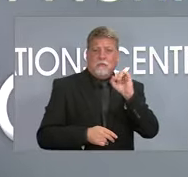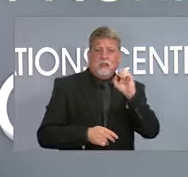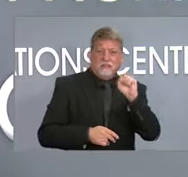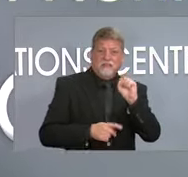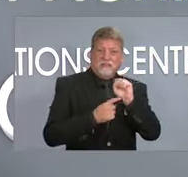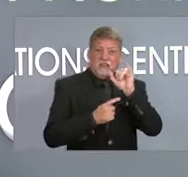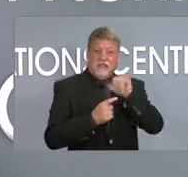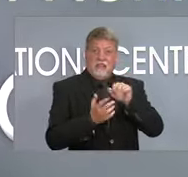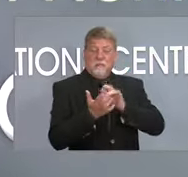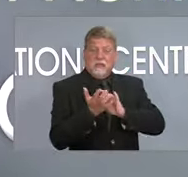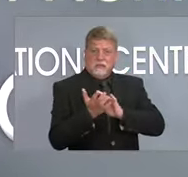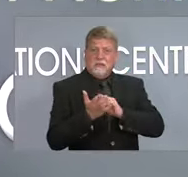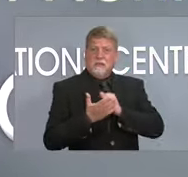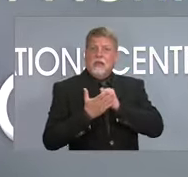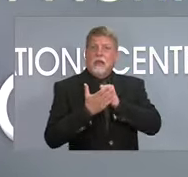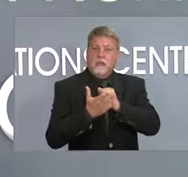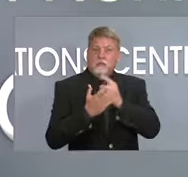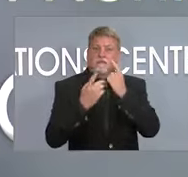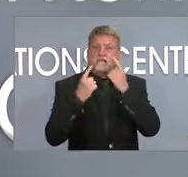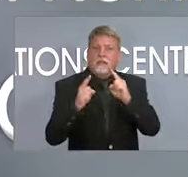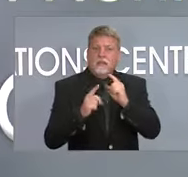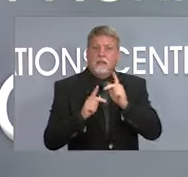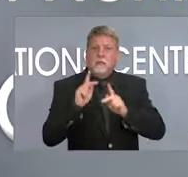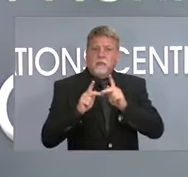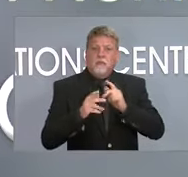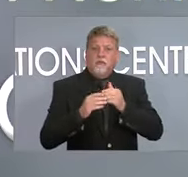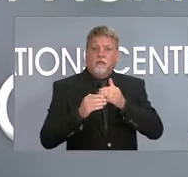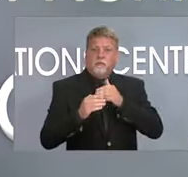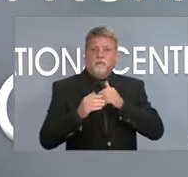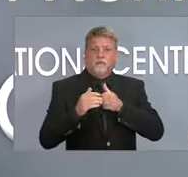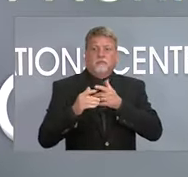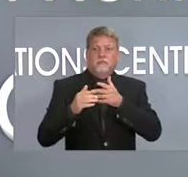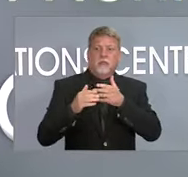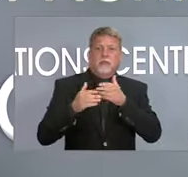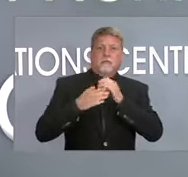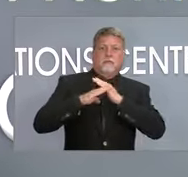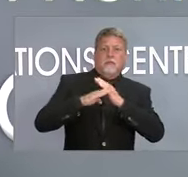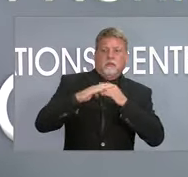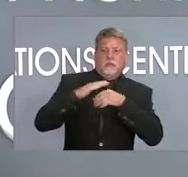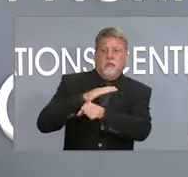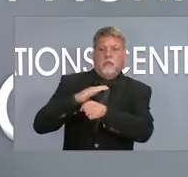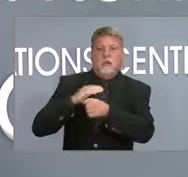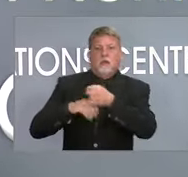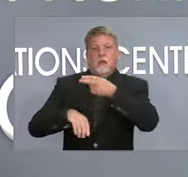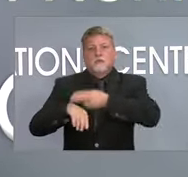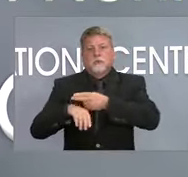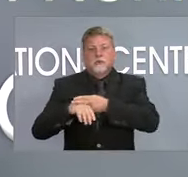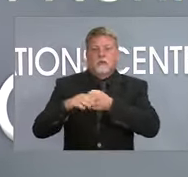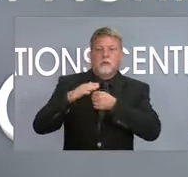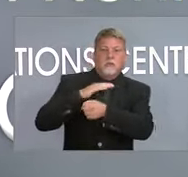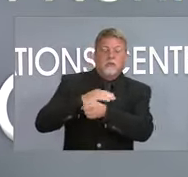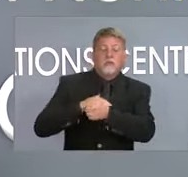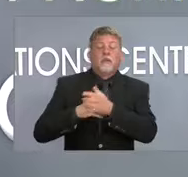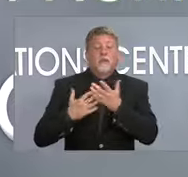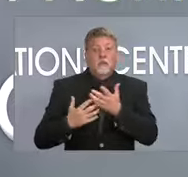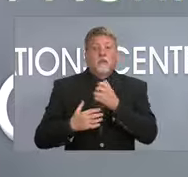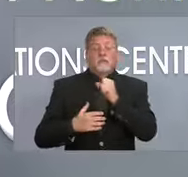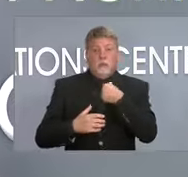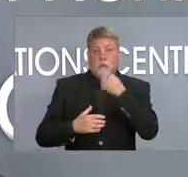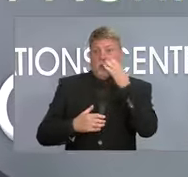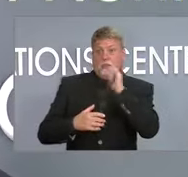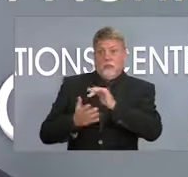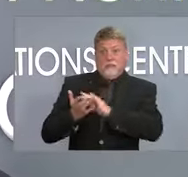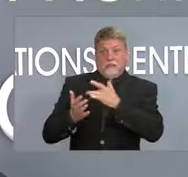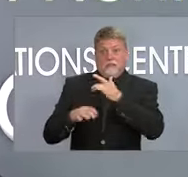want even more places that we can do it. FEMA offered to try to help states and we have made a request to FEMA.